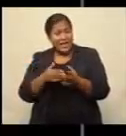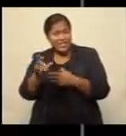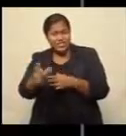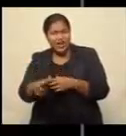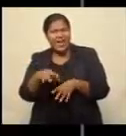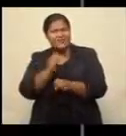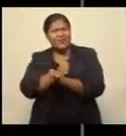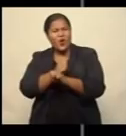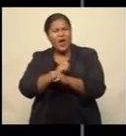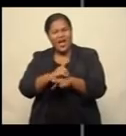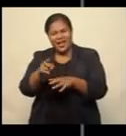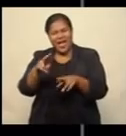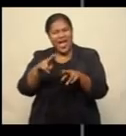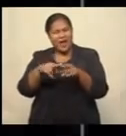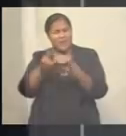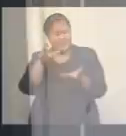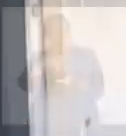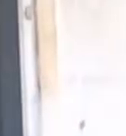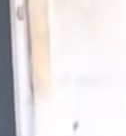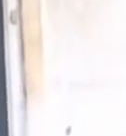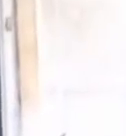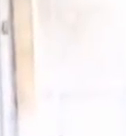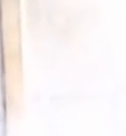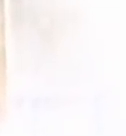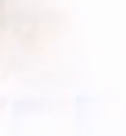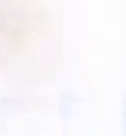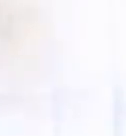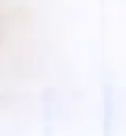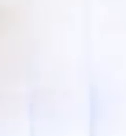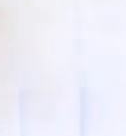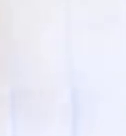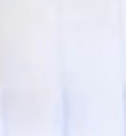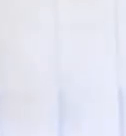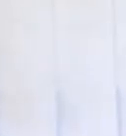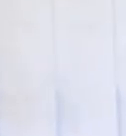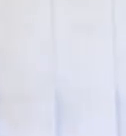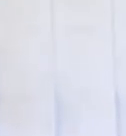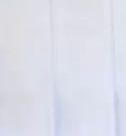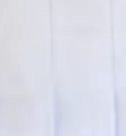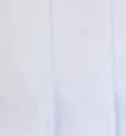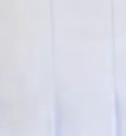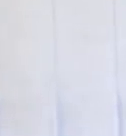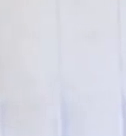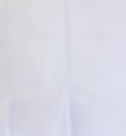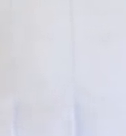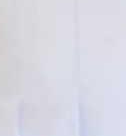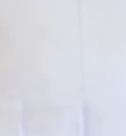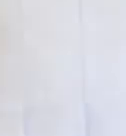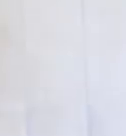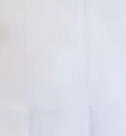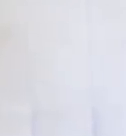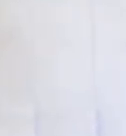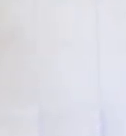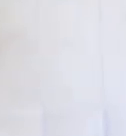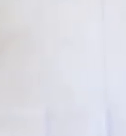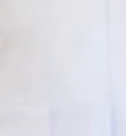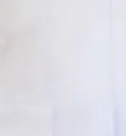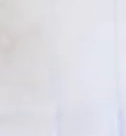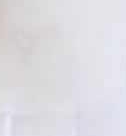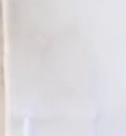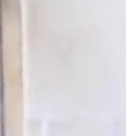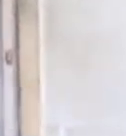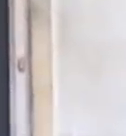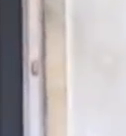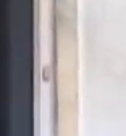Harish, Kevin Kumar and Chosua Ndolo were guilty of operating a non-essential business in the Central Division on